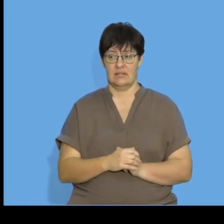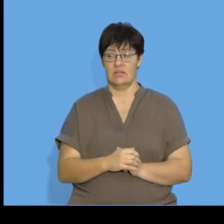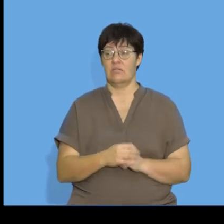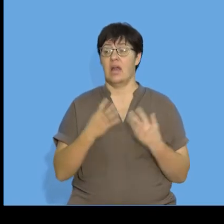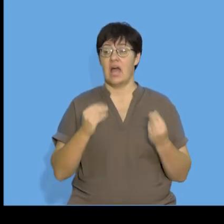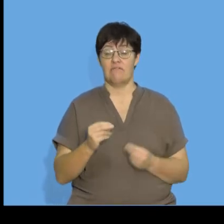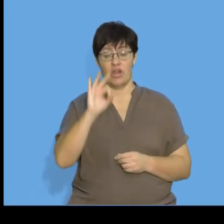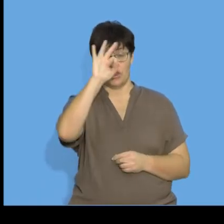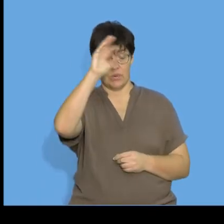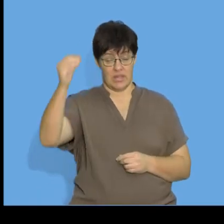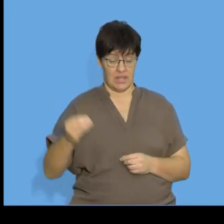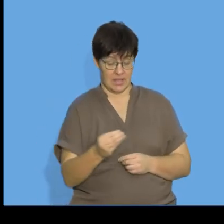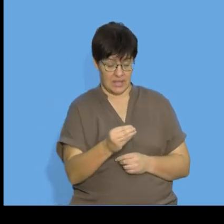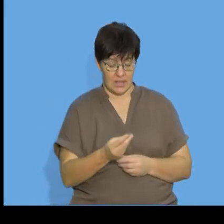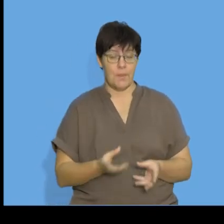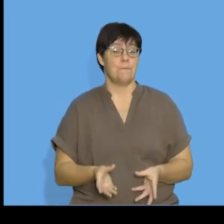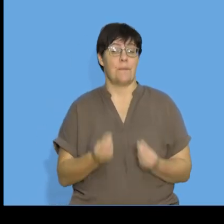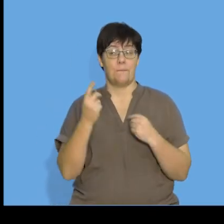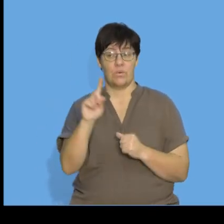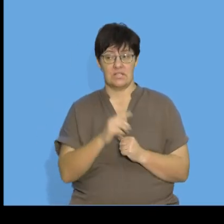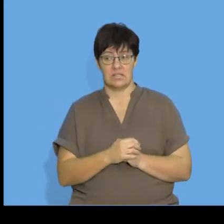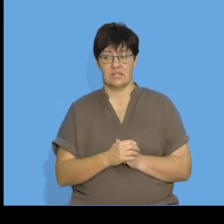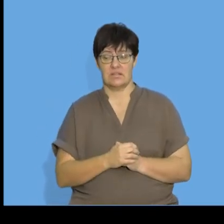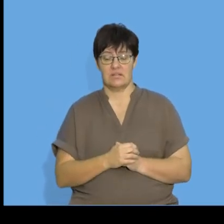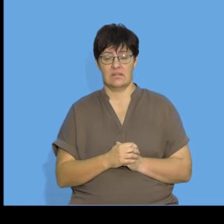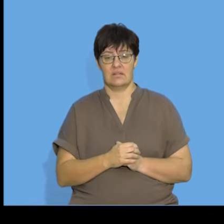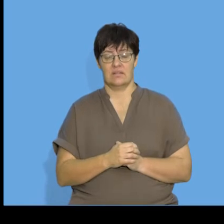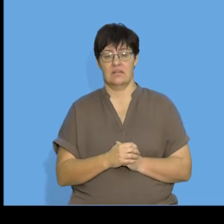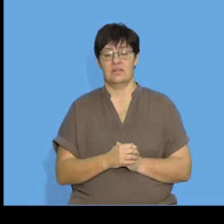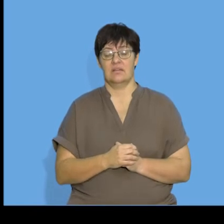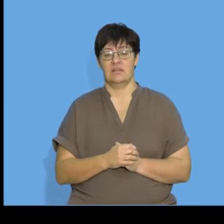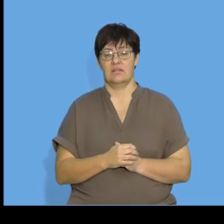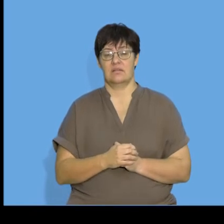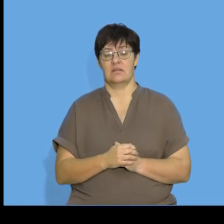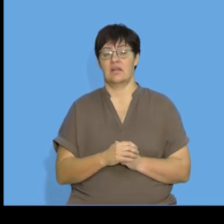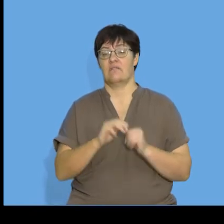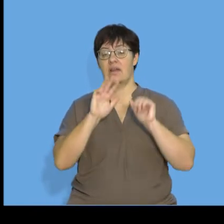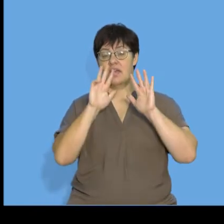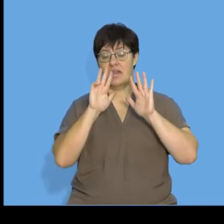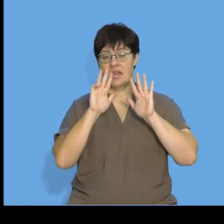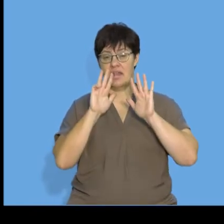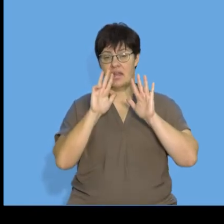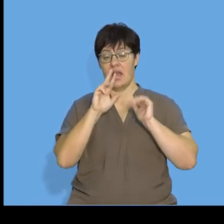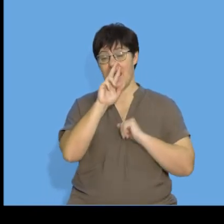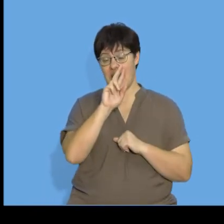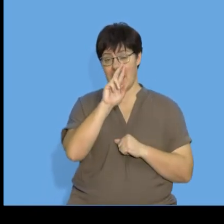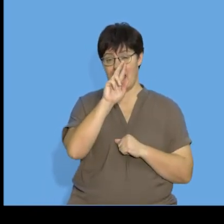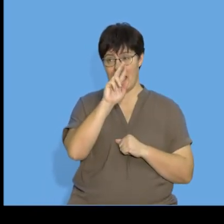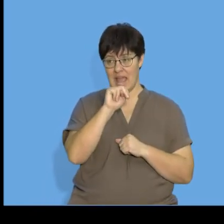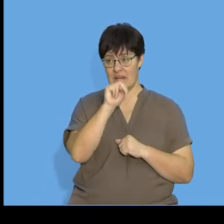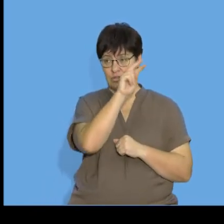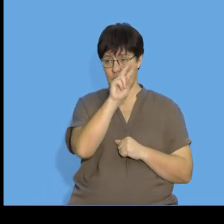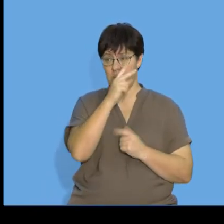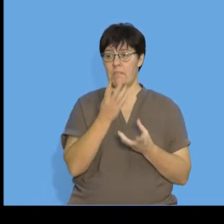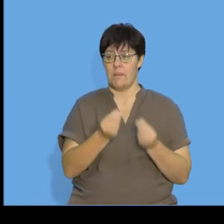And if I were to substitute N is equal to three to find the value of the third term, I would have N squared, which will give